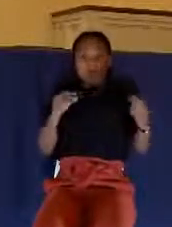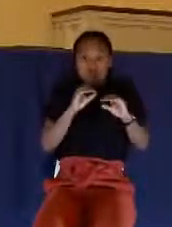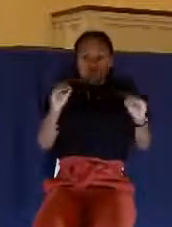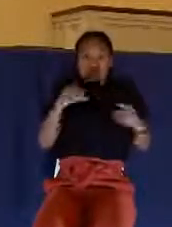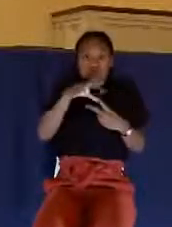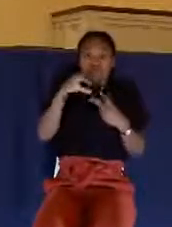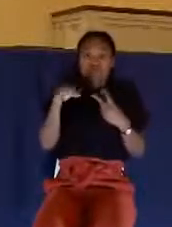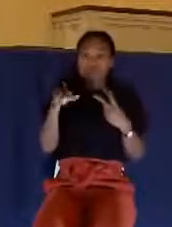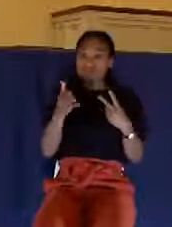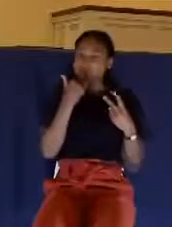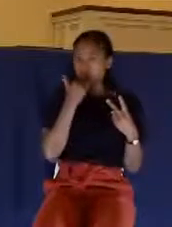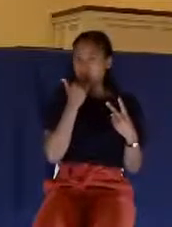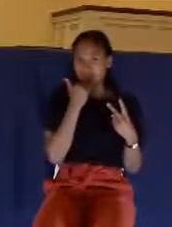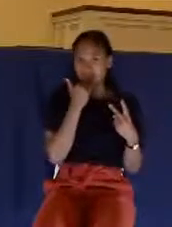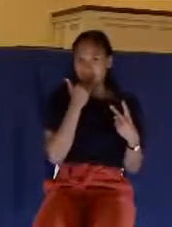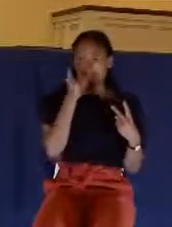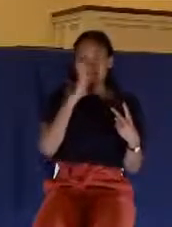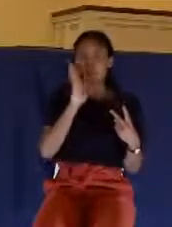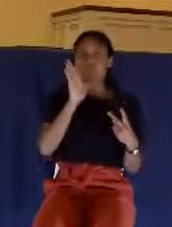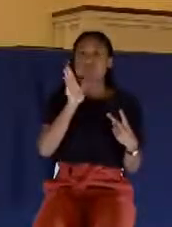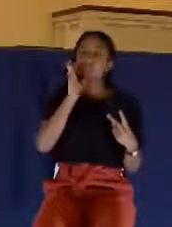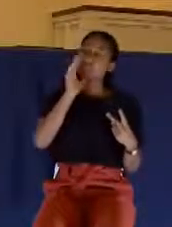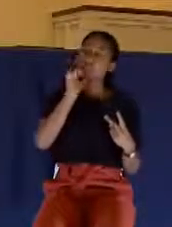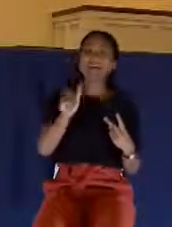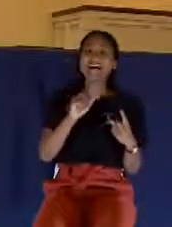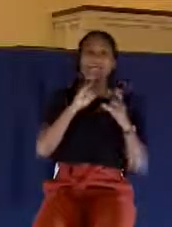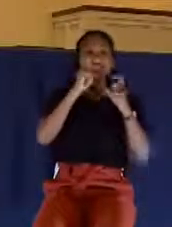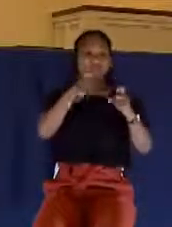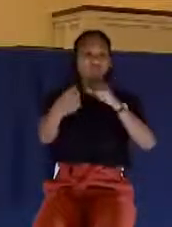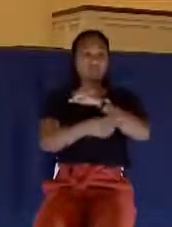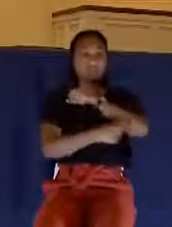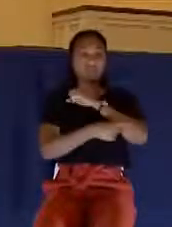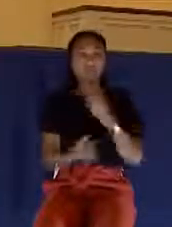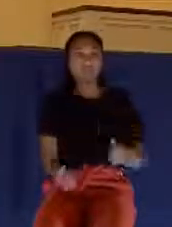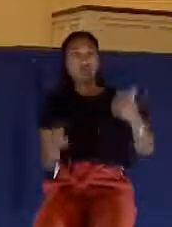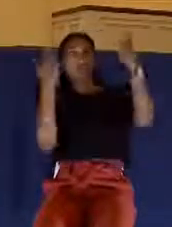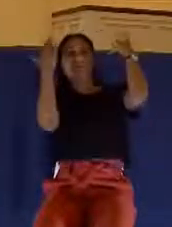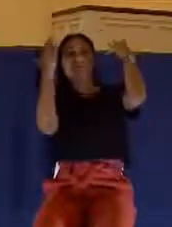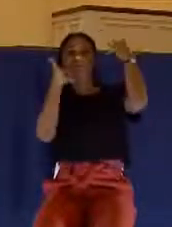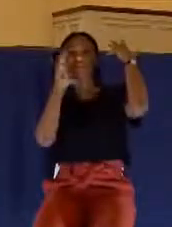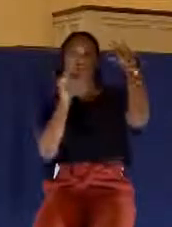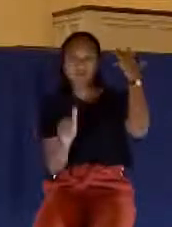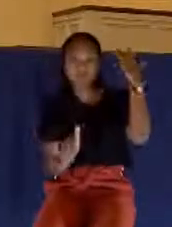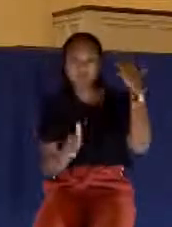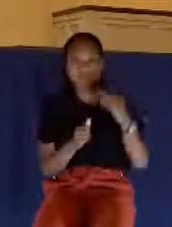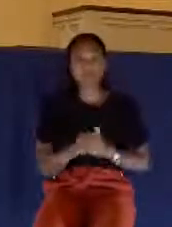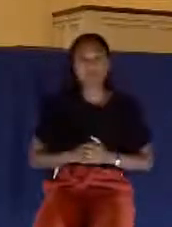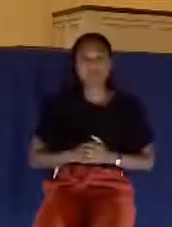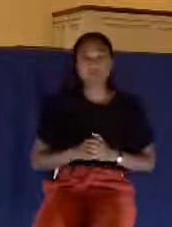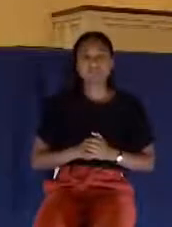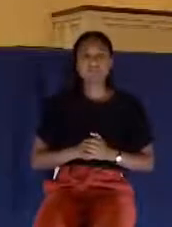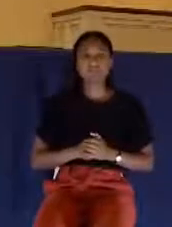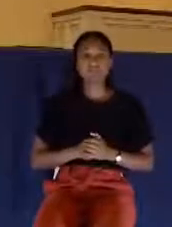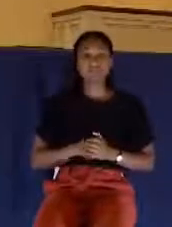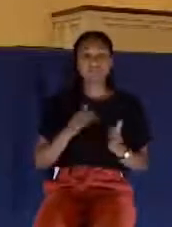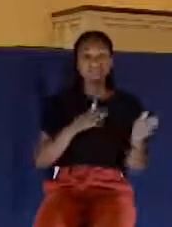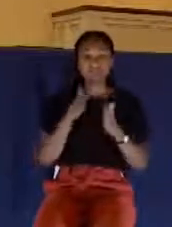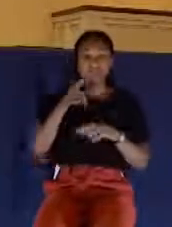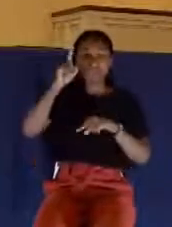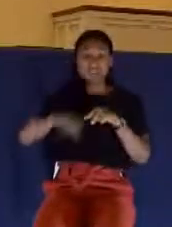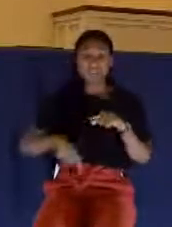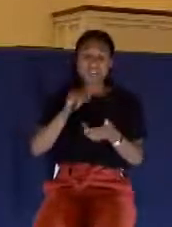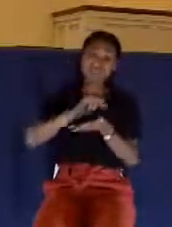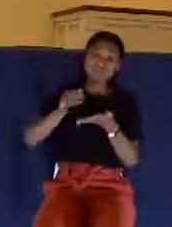No, God will not allow you to be tempted to where it totally overwhelms you. Also, you can't use the excuse, well,